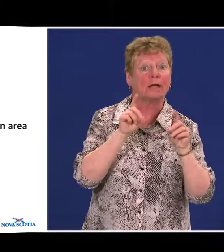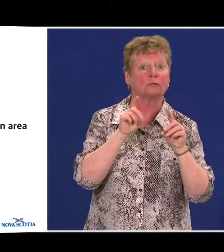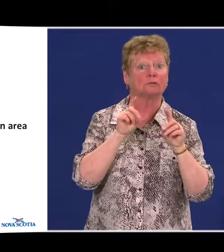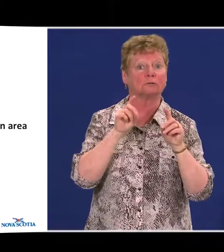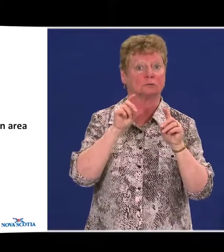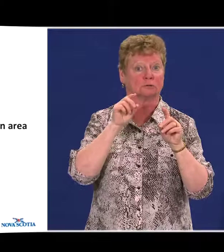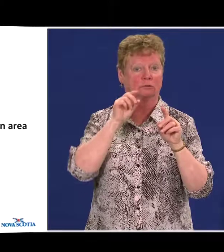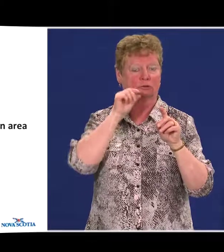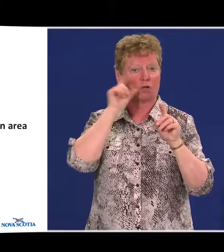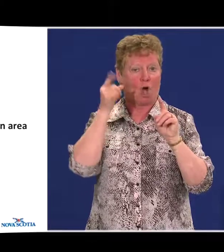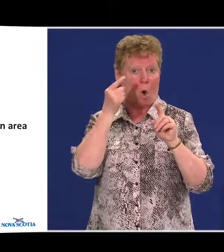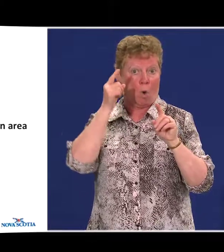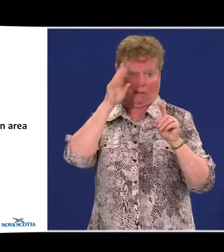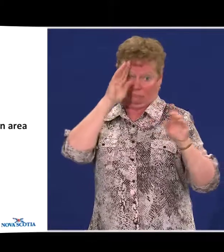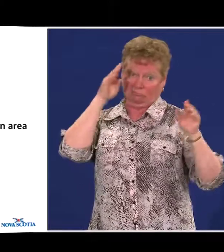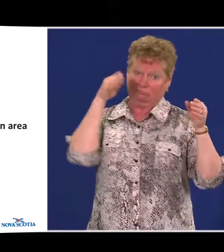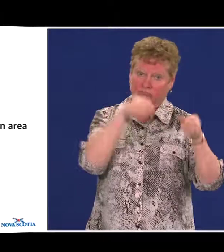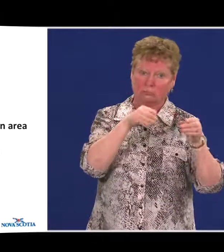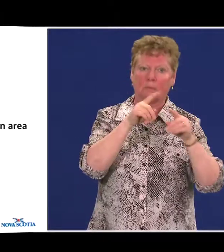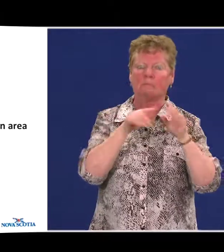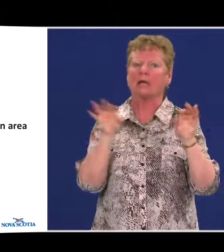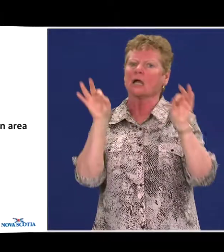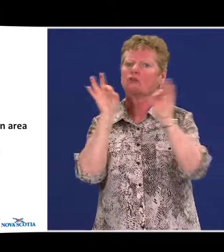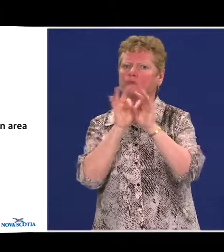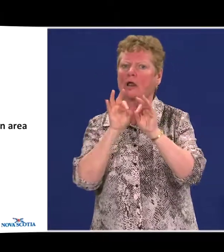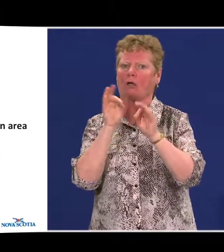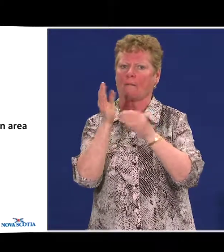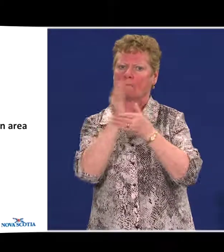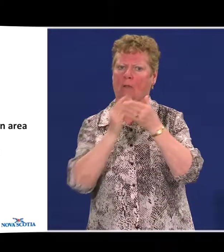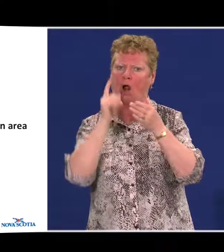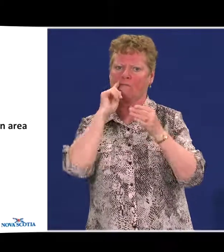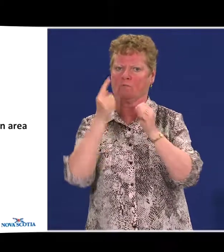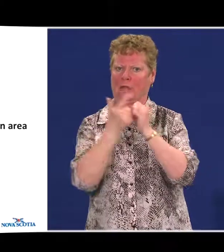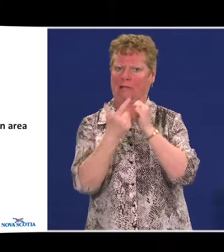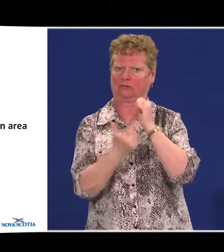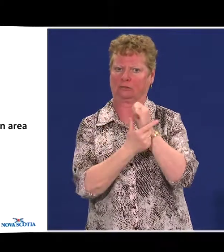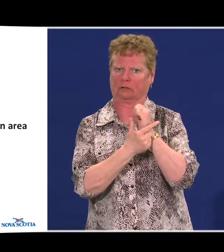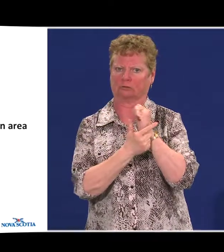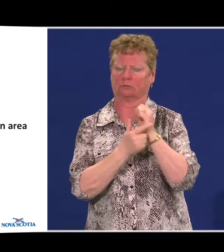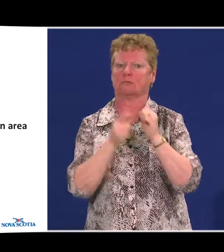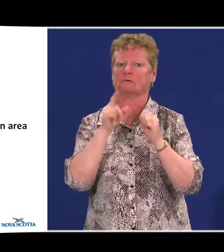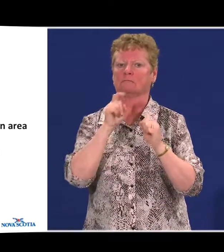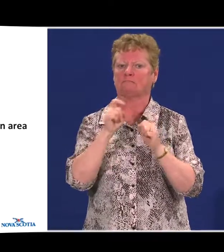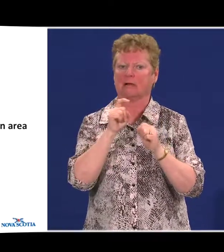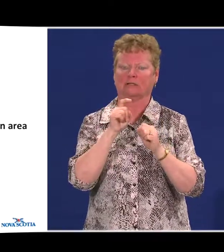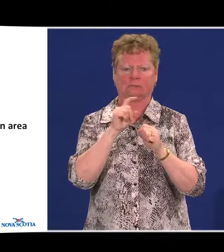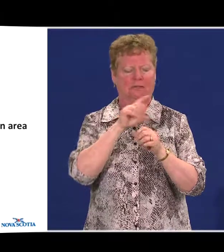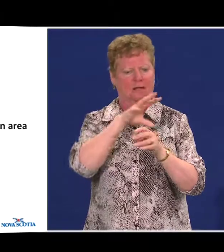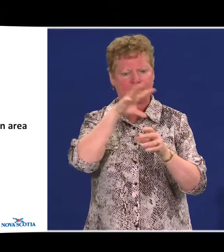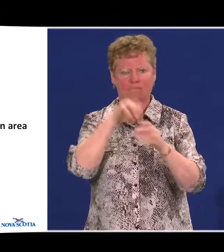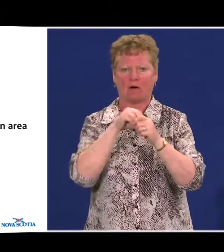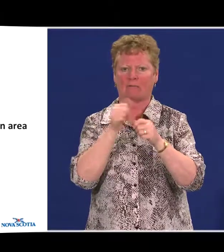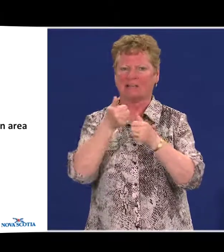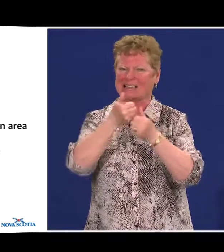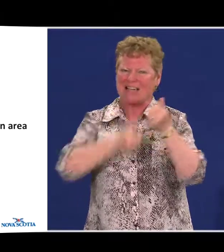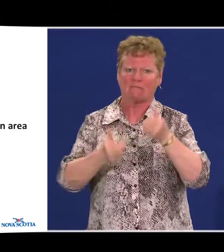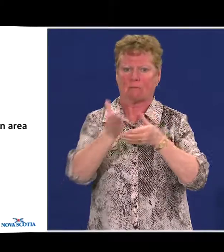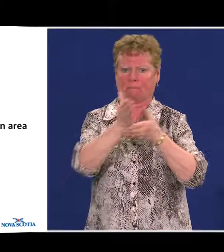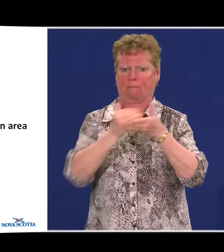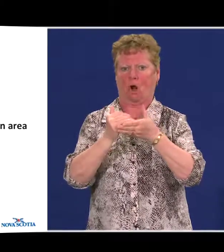is critical to the success of the legislation and must be part of every facet in developing